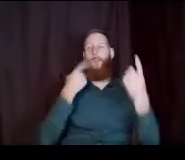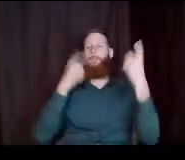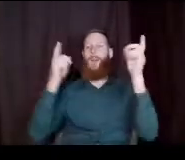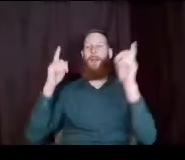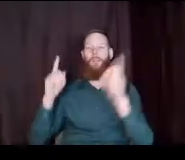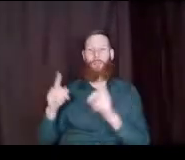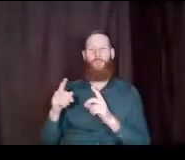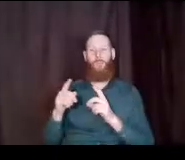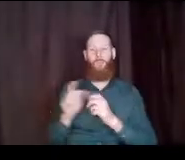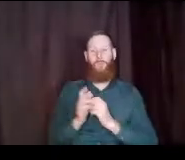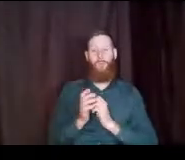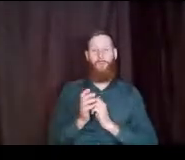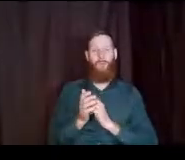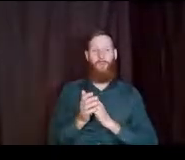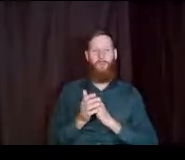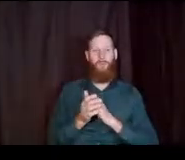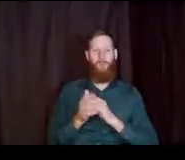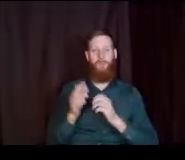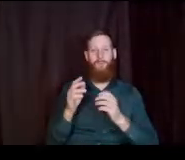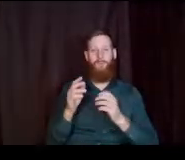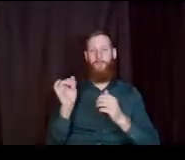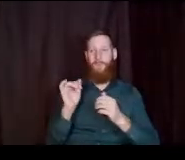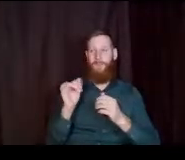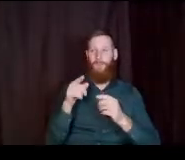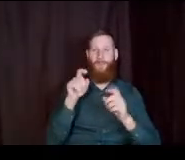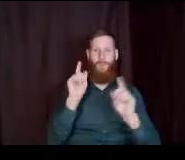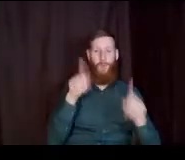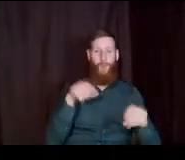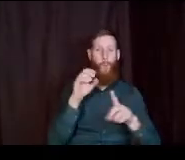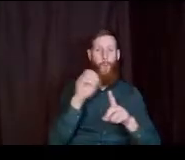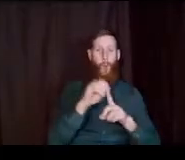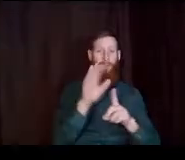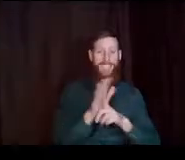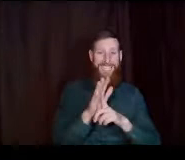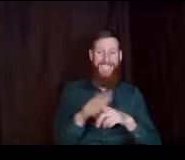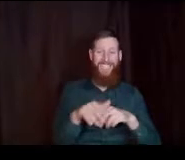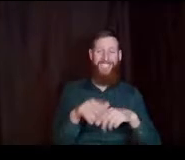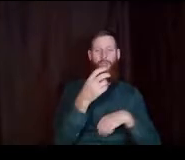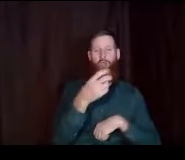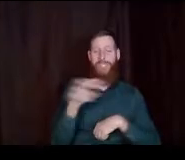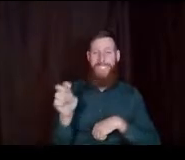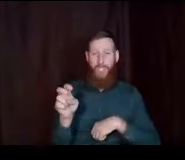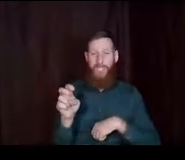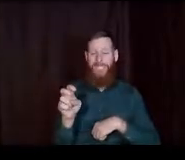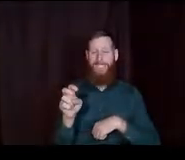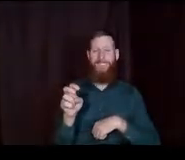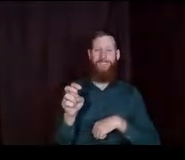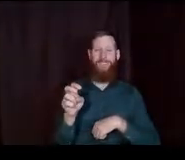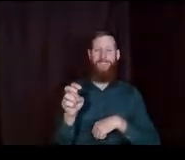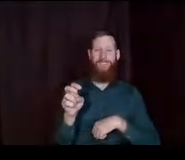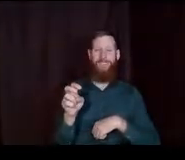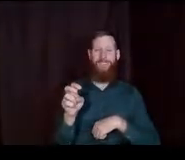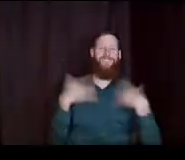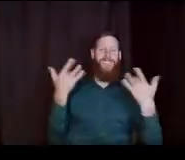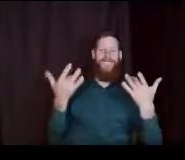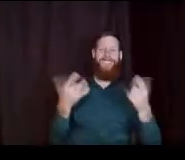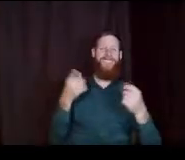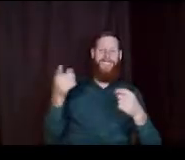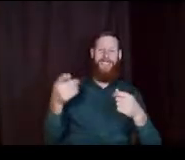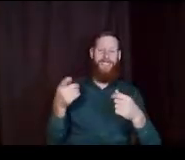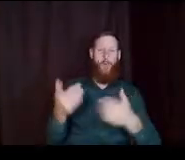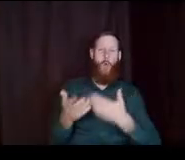attending kind of an orientation transition. Event that they offer